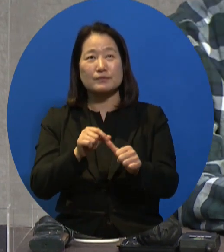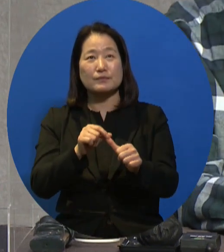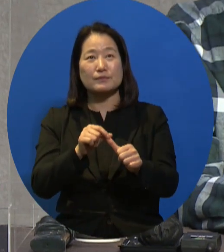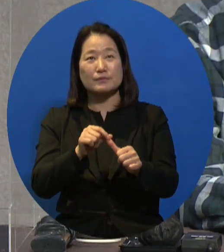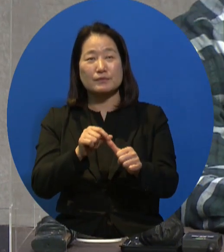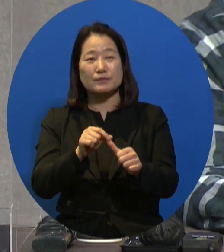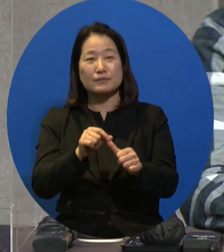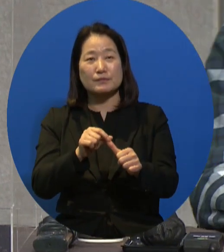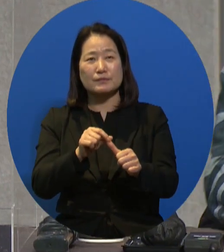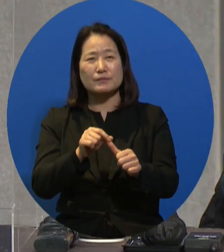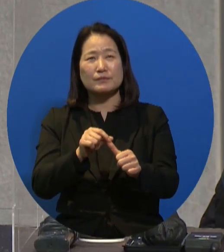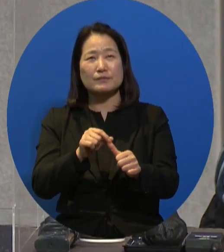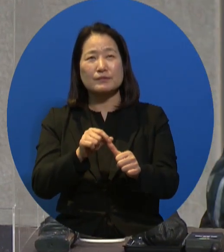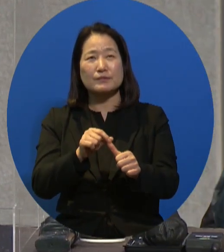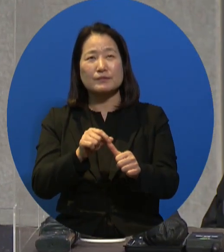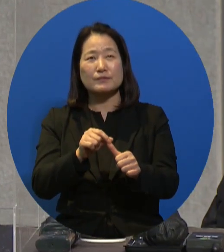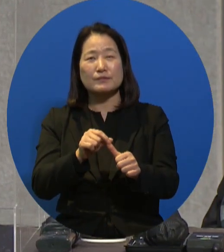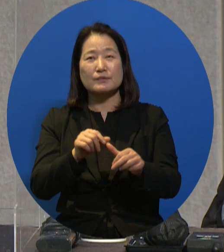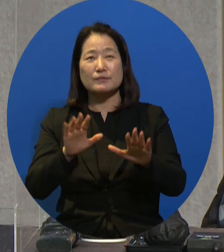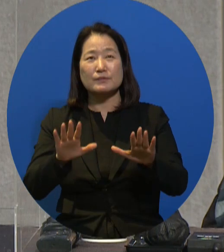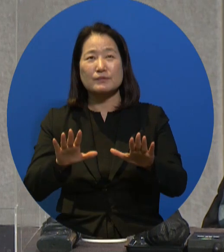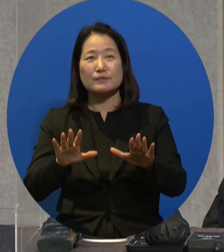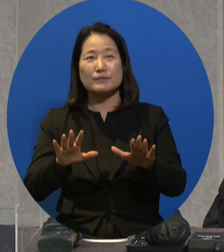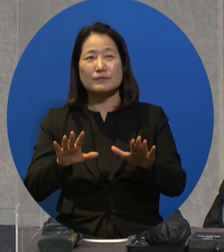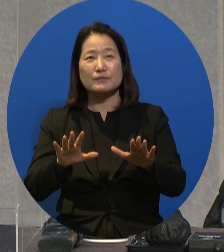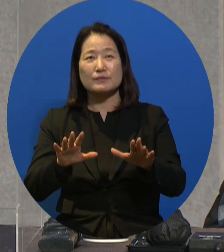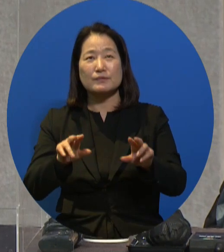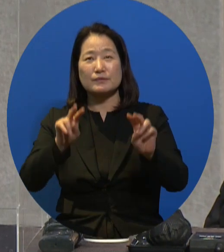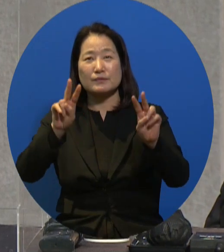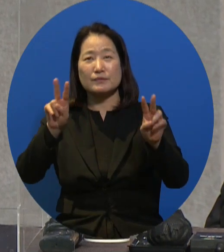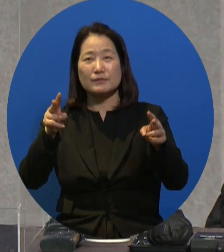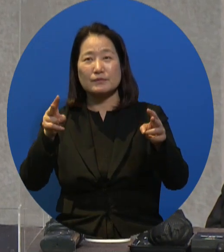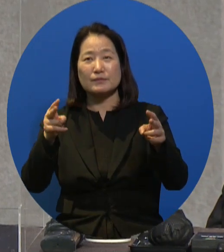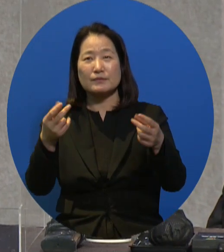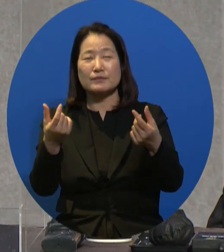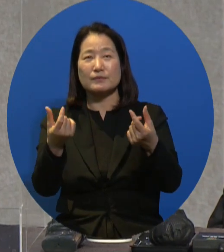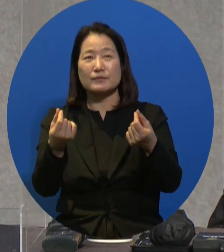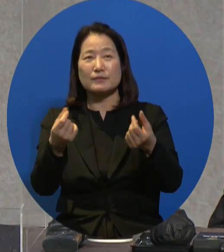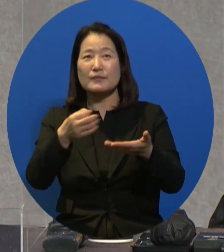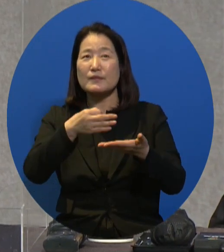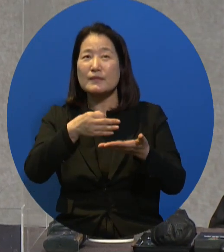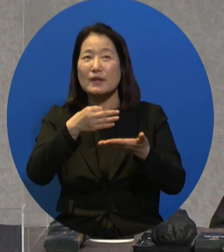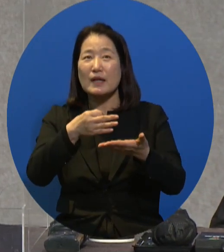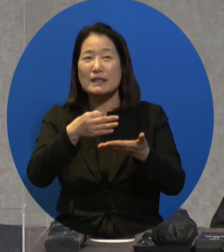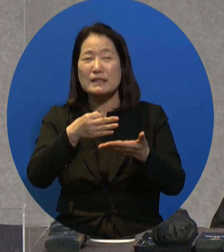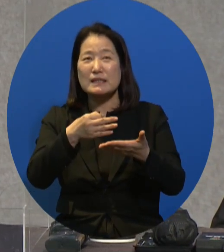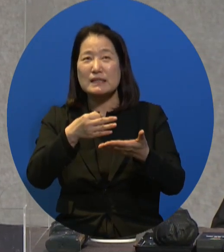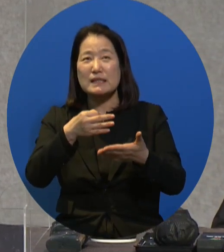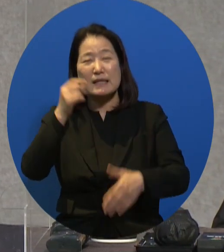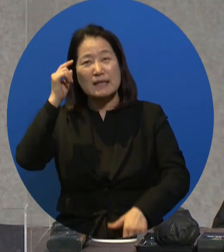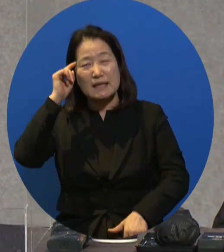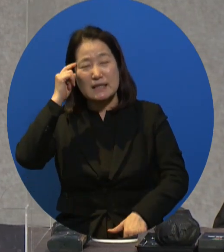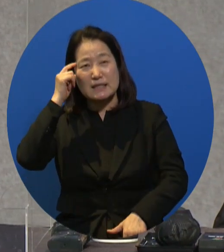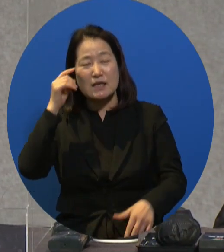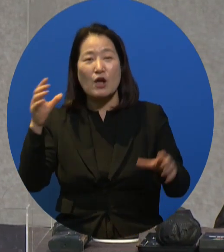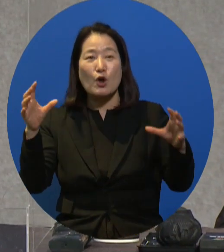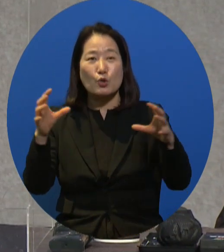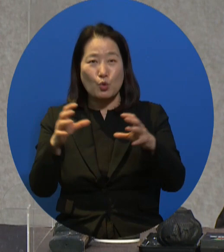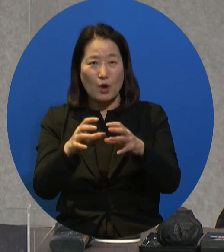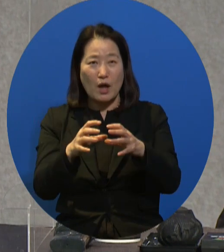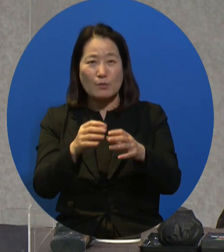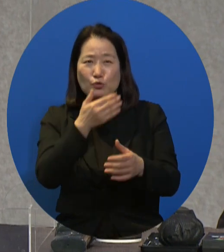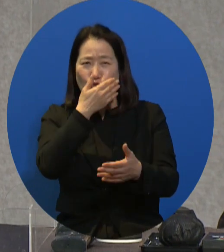you think about employment of disabled persons, as this title indicates, it is about value and perception and